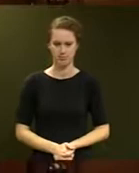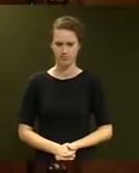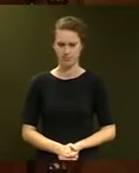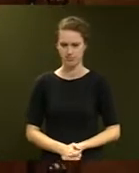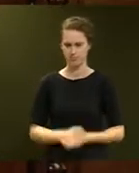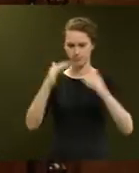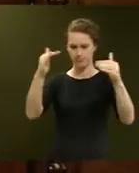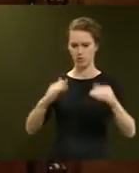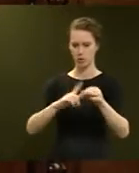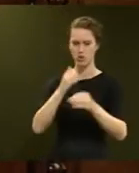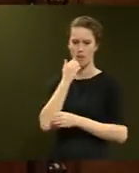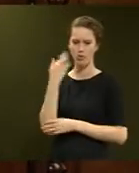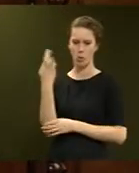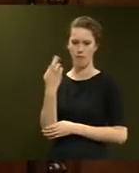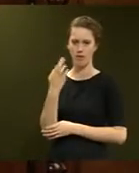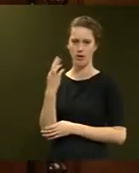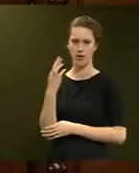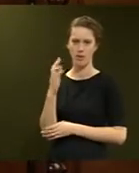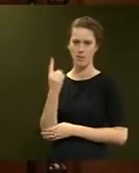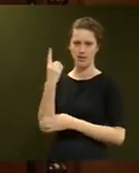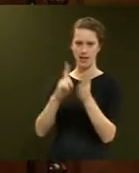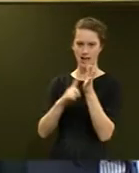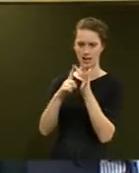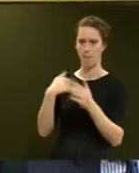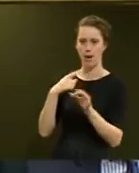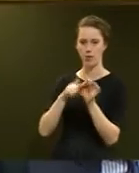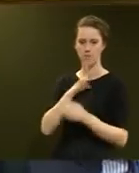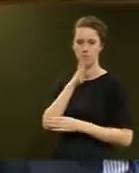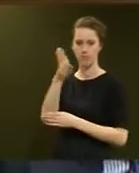Question number 12, Melissa Lee. Thank you, Mr Speaker. My question is to the Associate Minister.